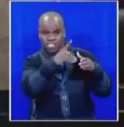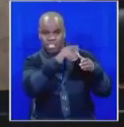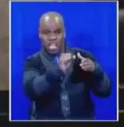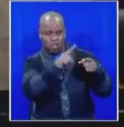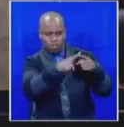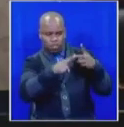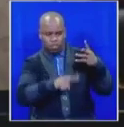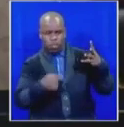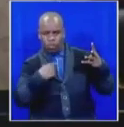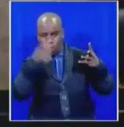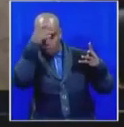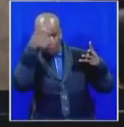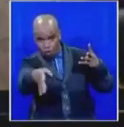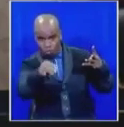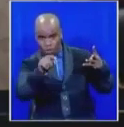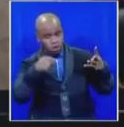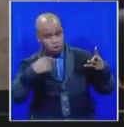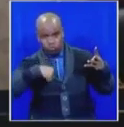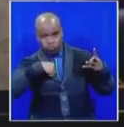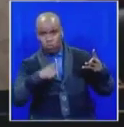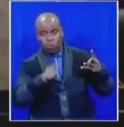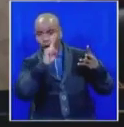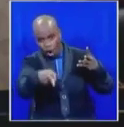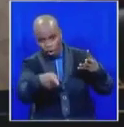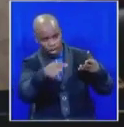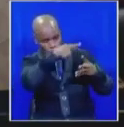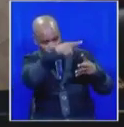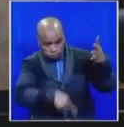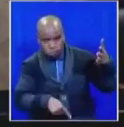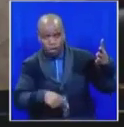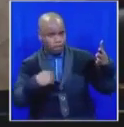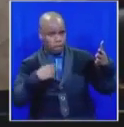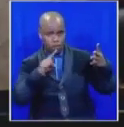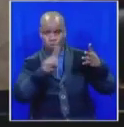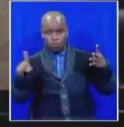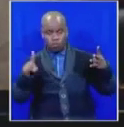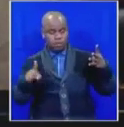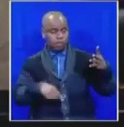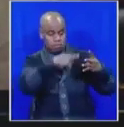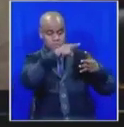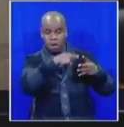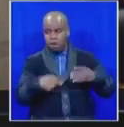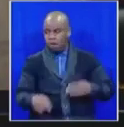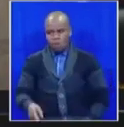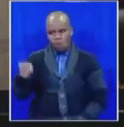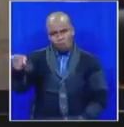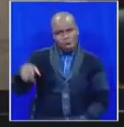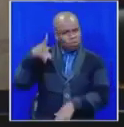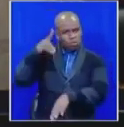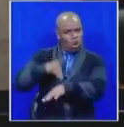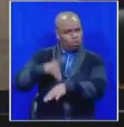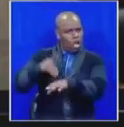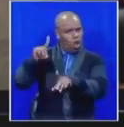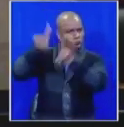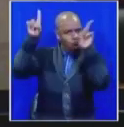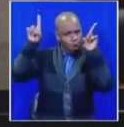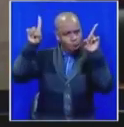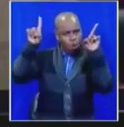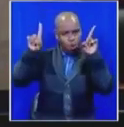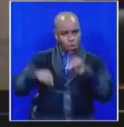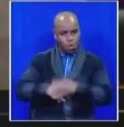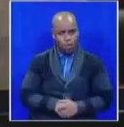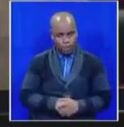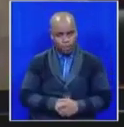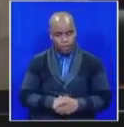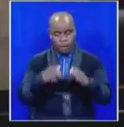he can't he must withdraw those things why are you scared of he is not a doctor he is not a doctor you are both the